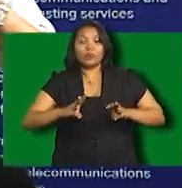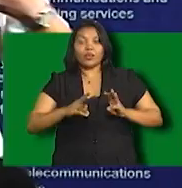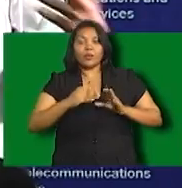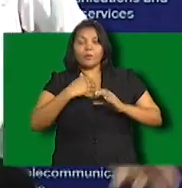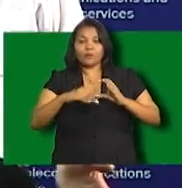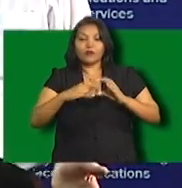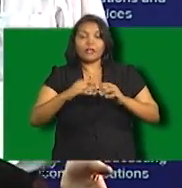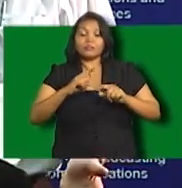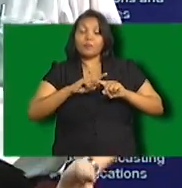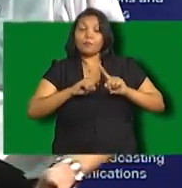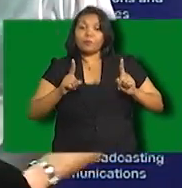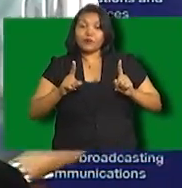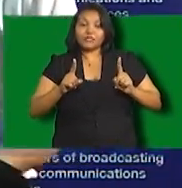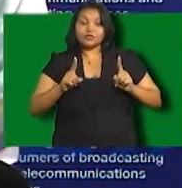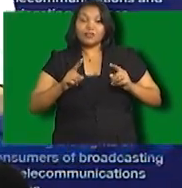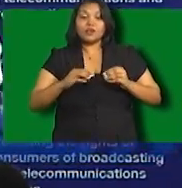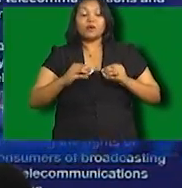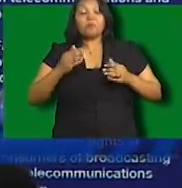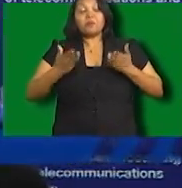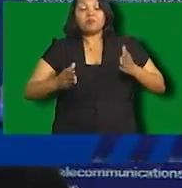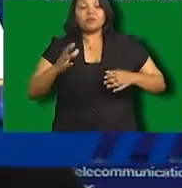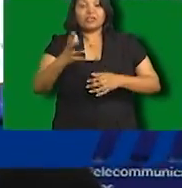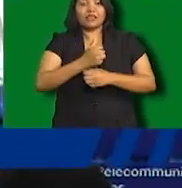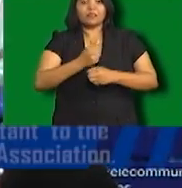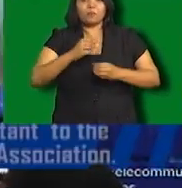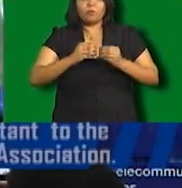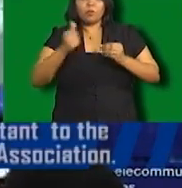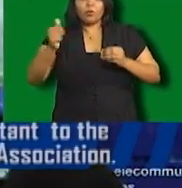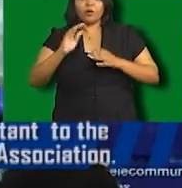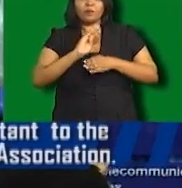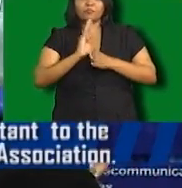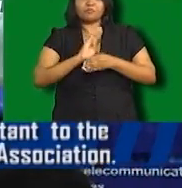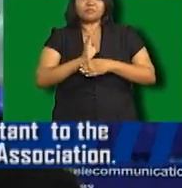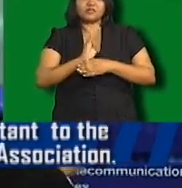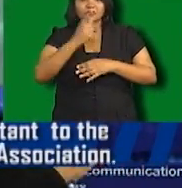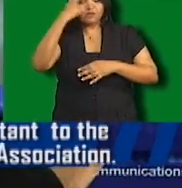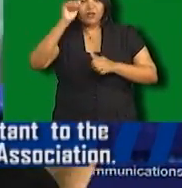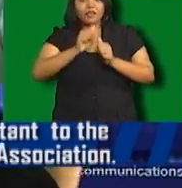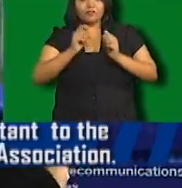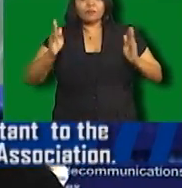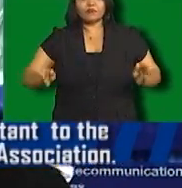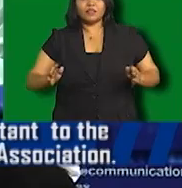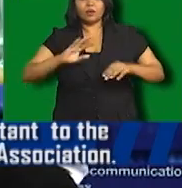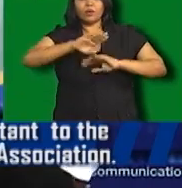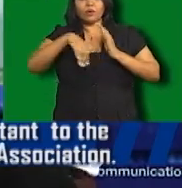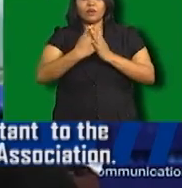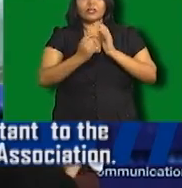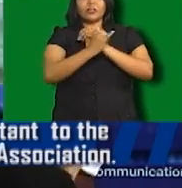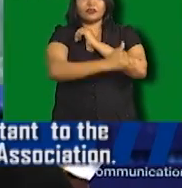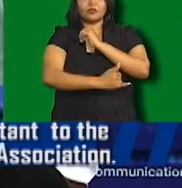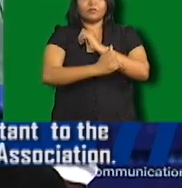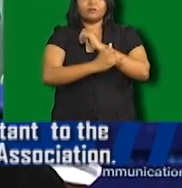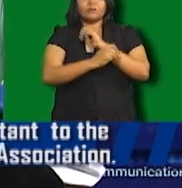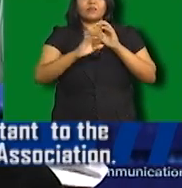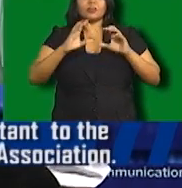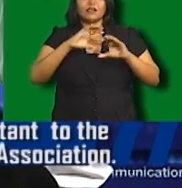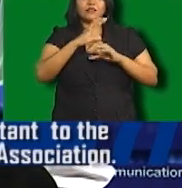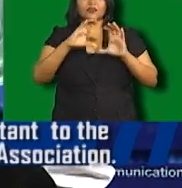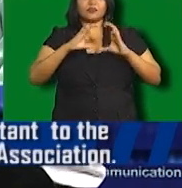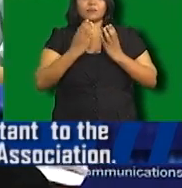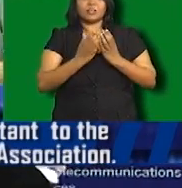but it's not going to put you out of business. It's actually going to generate more business for everybody involved. All the stakeholders have to work together.